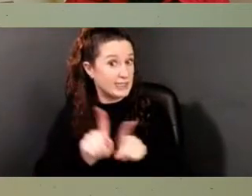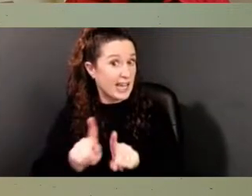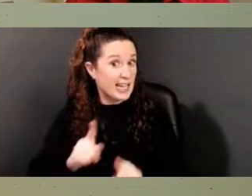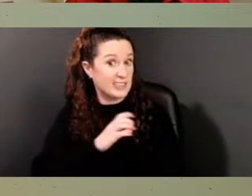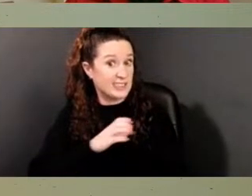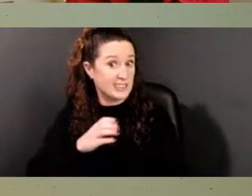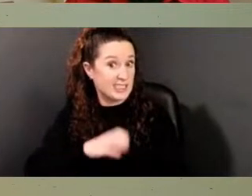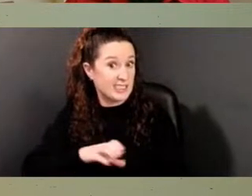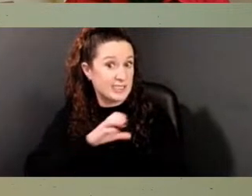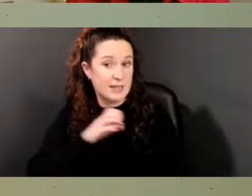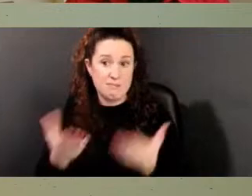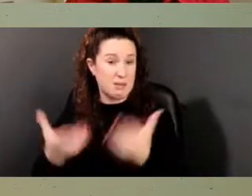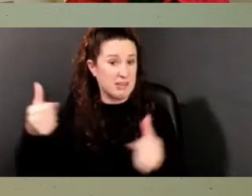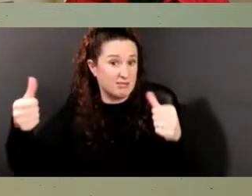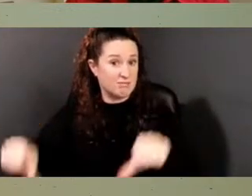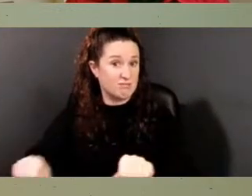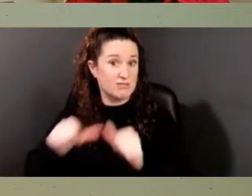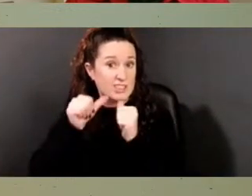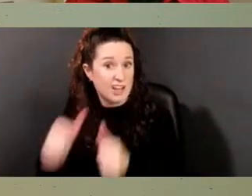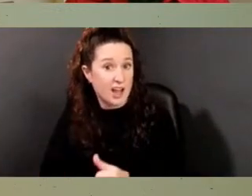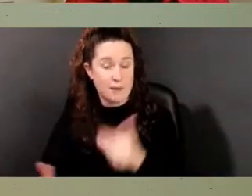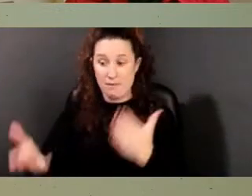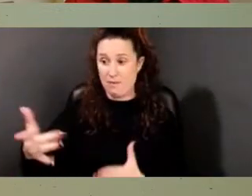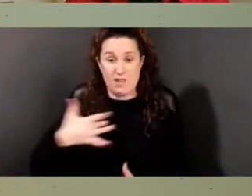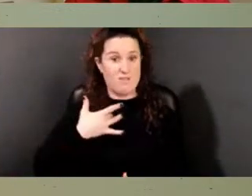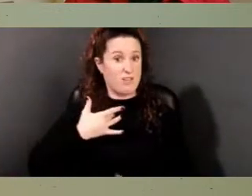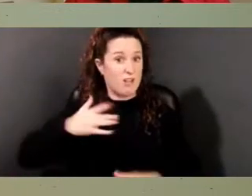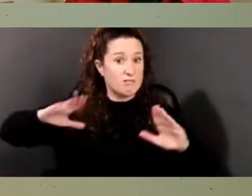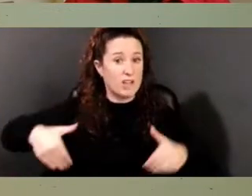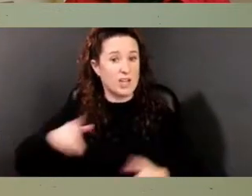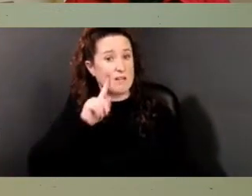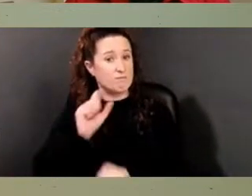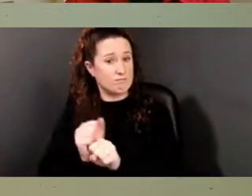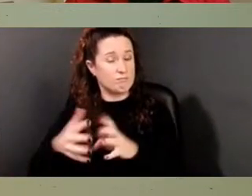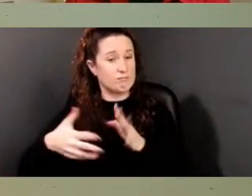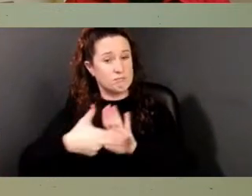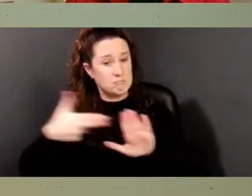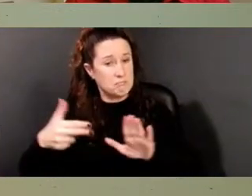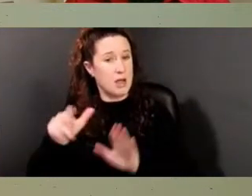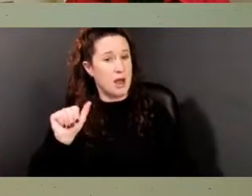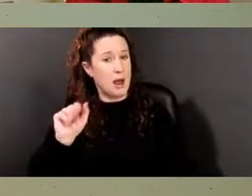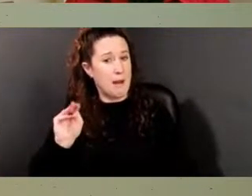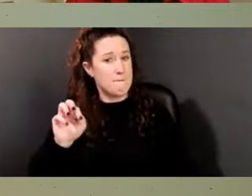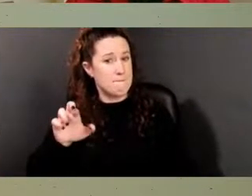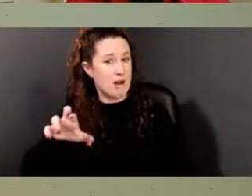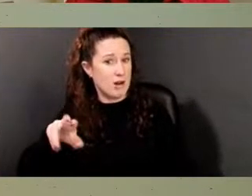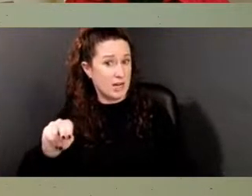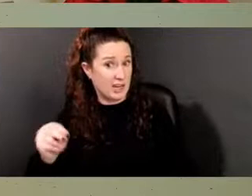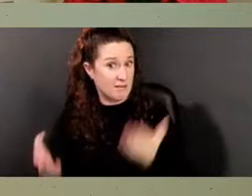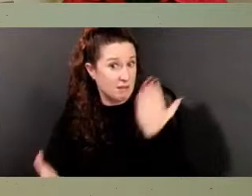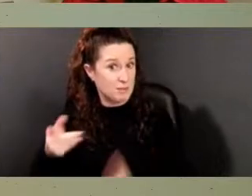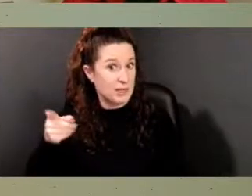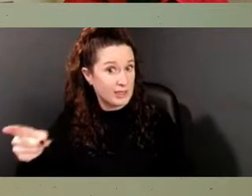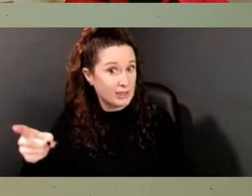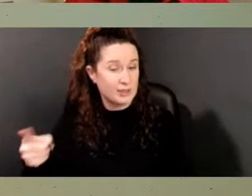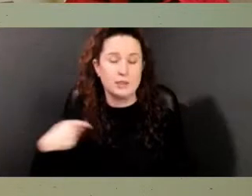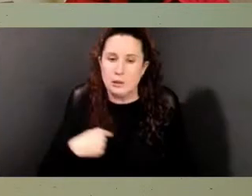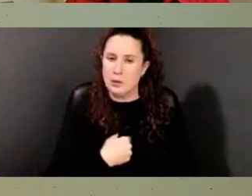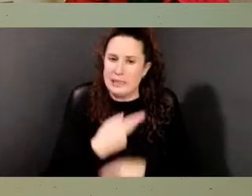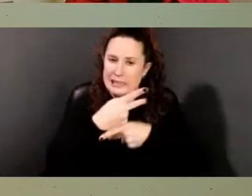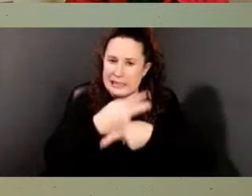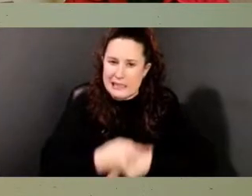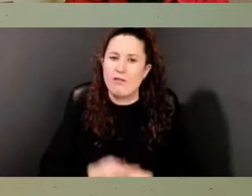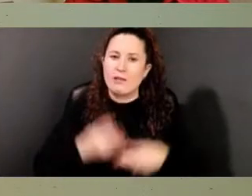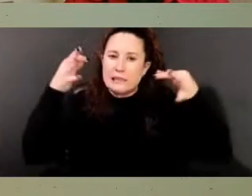may not have thought themselves as Americans. So, after careful consideration, we decided to name it the